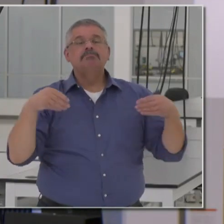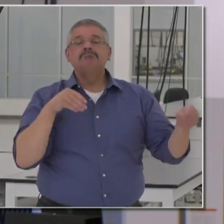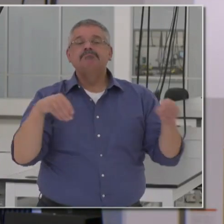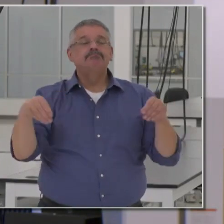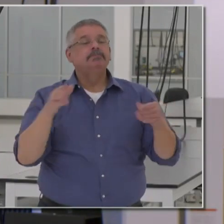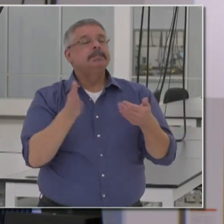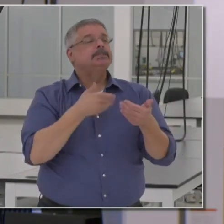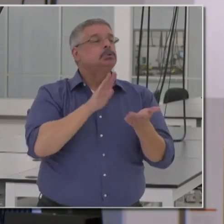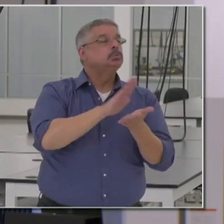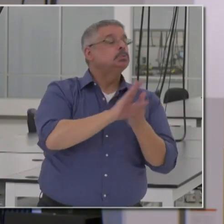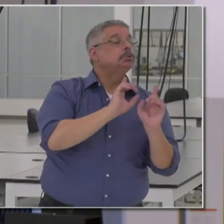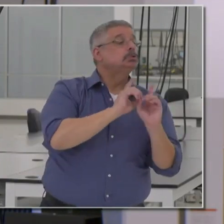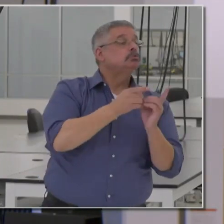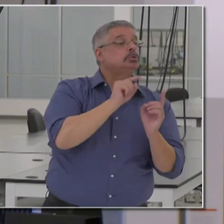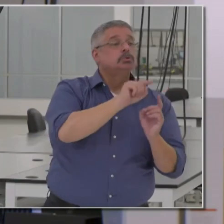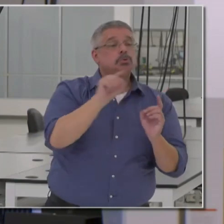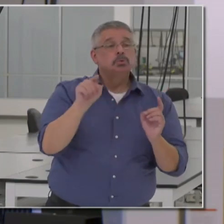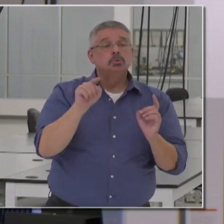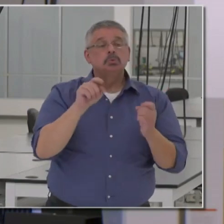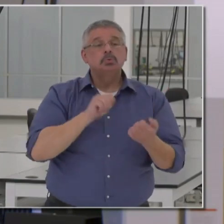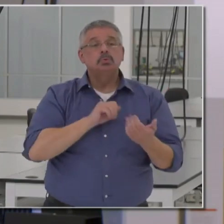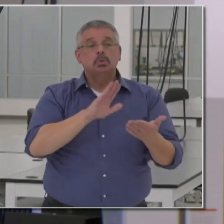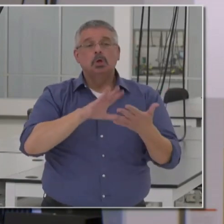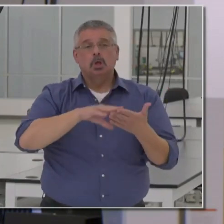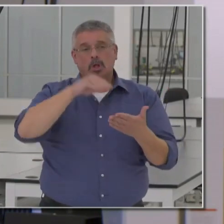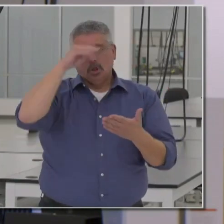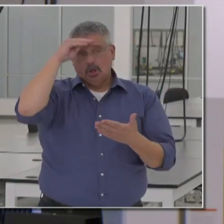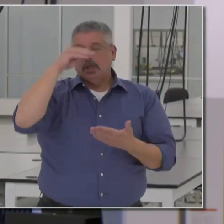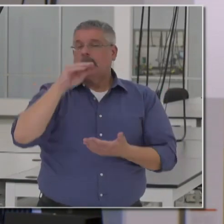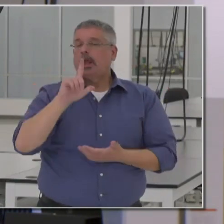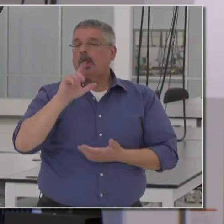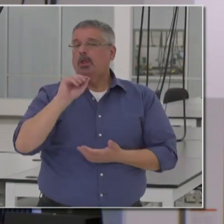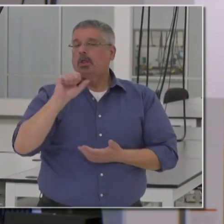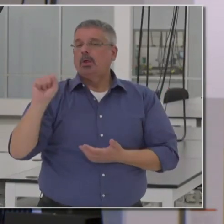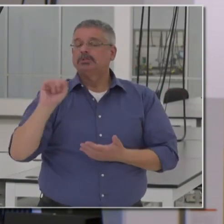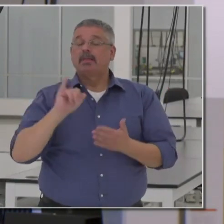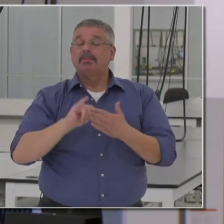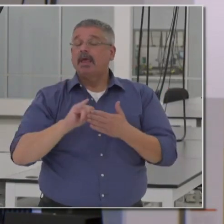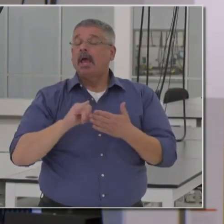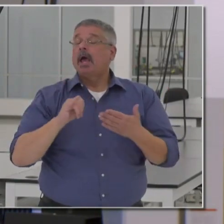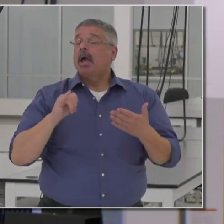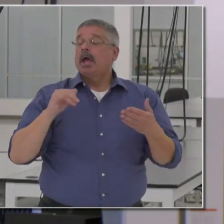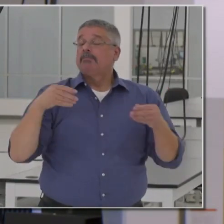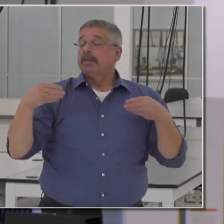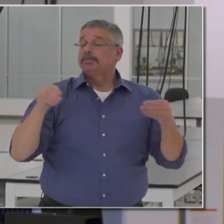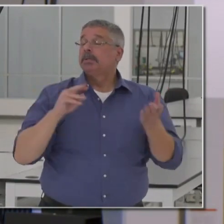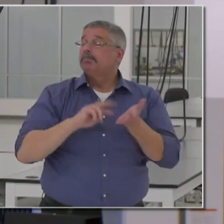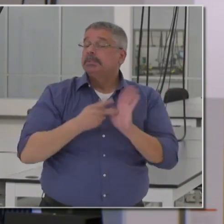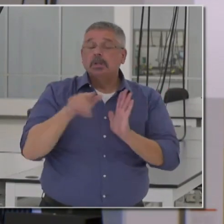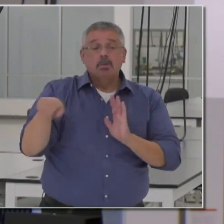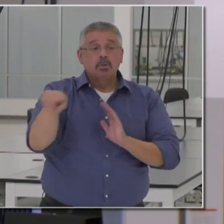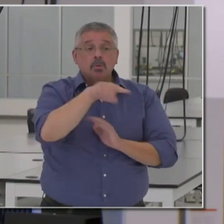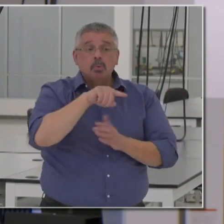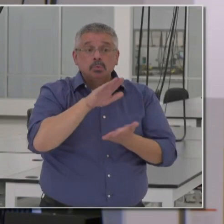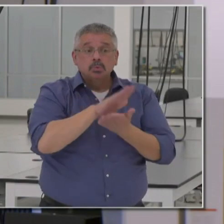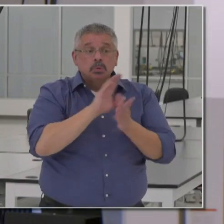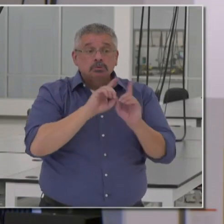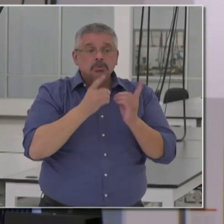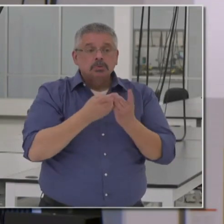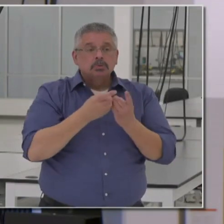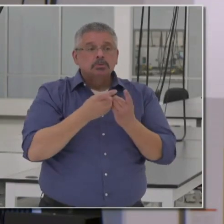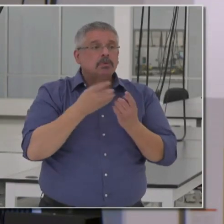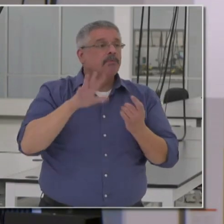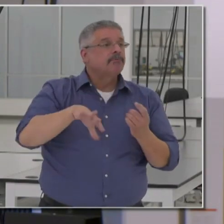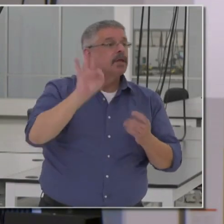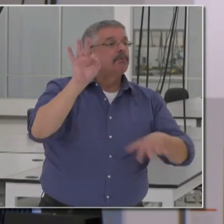to our school districts to address the issue of learning loss. That flexibility allows those districts to procure